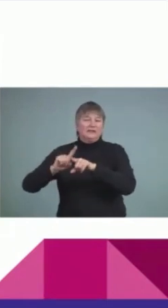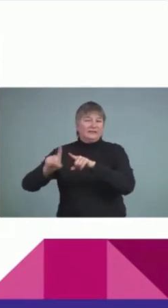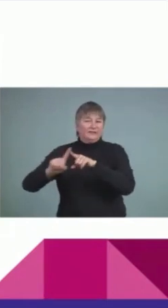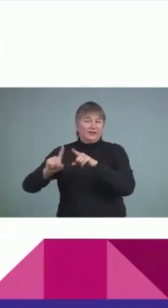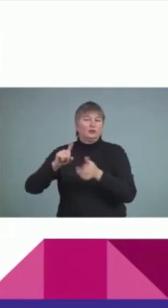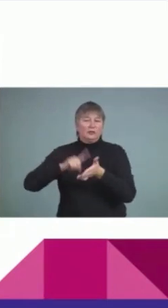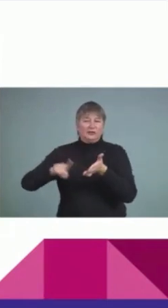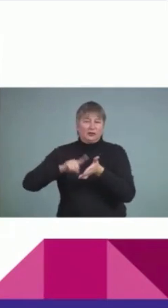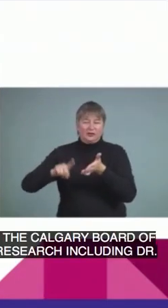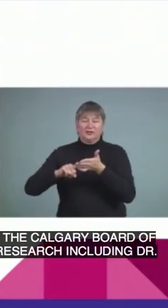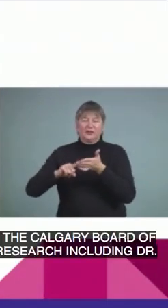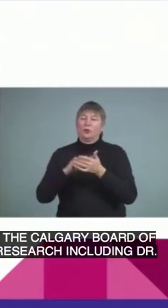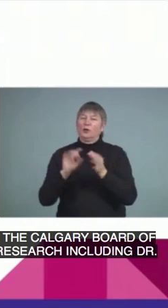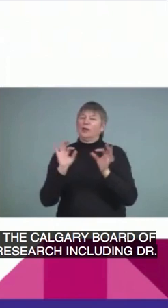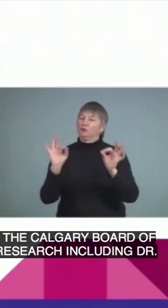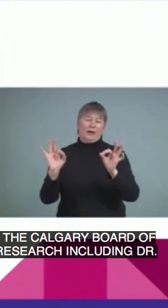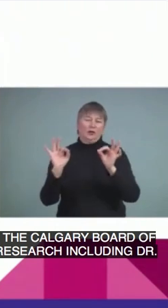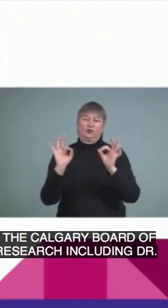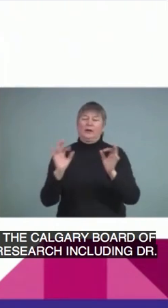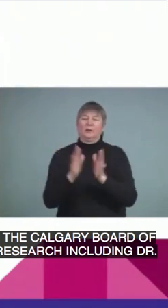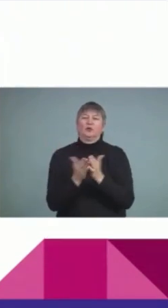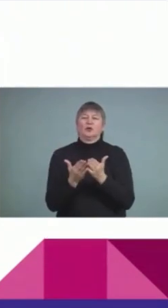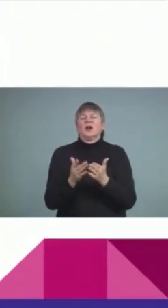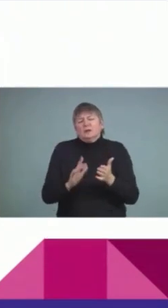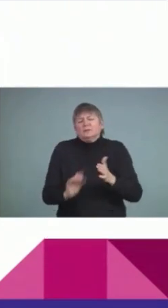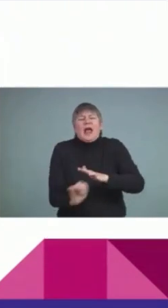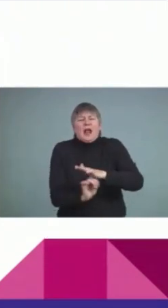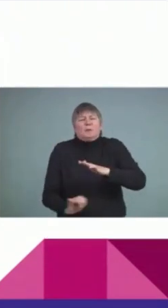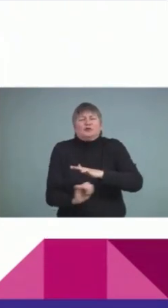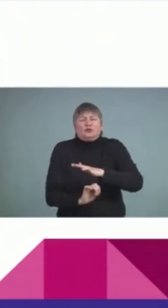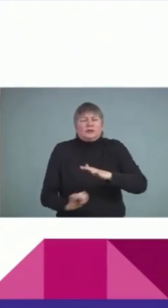These are lovely books to use probably at the elementary level.